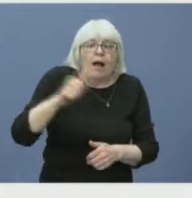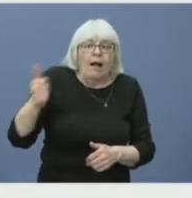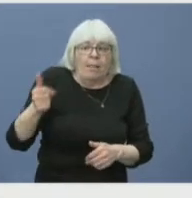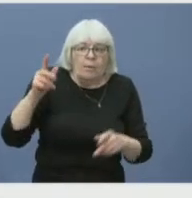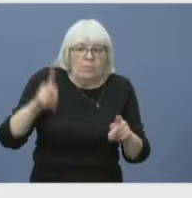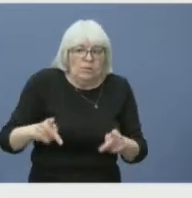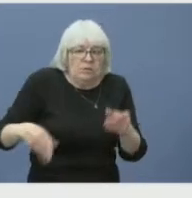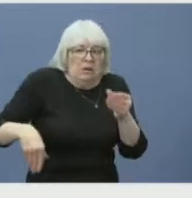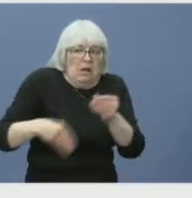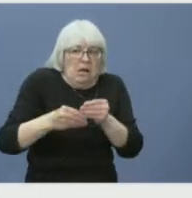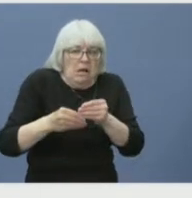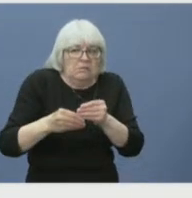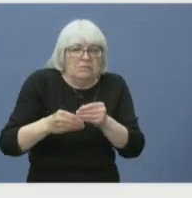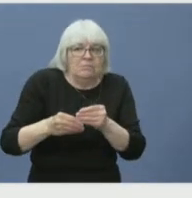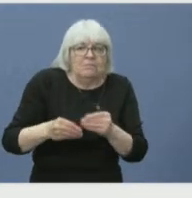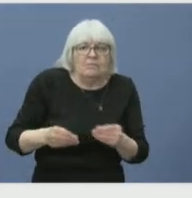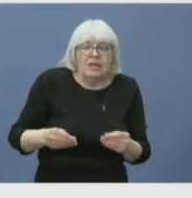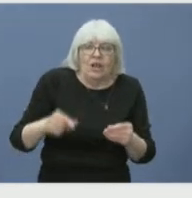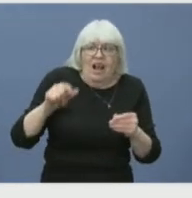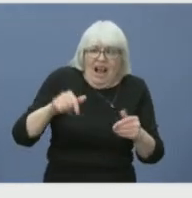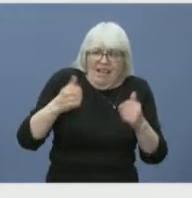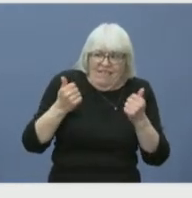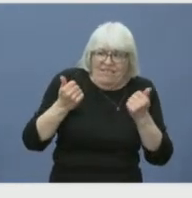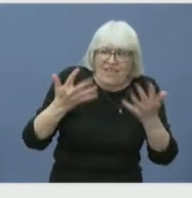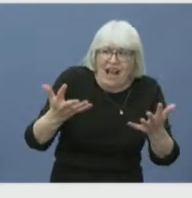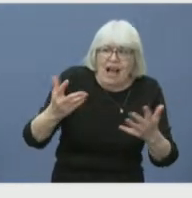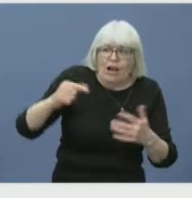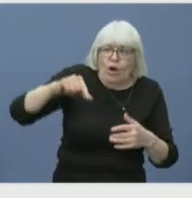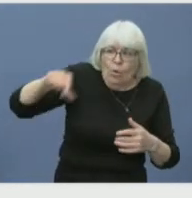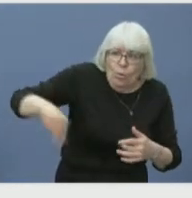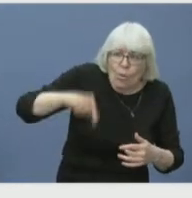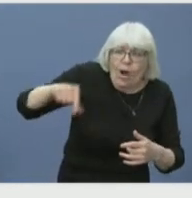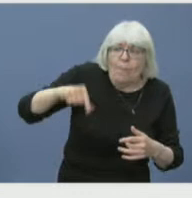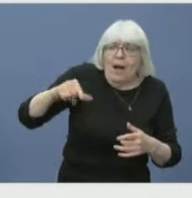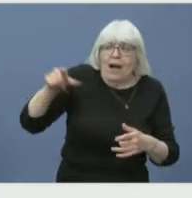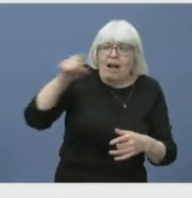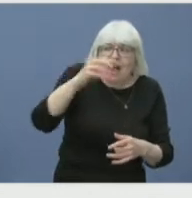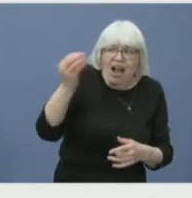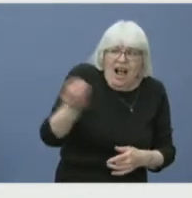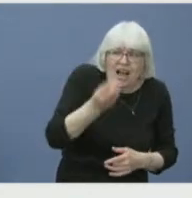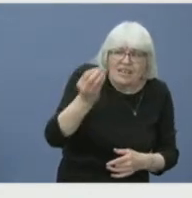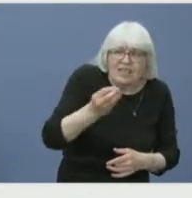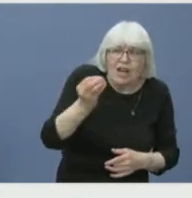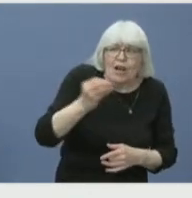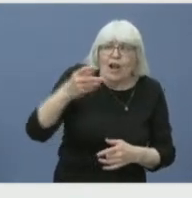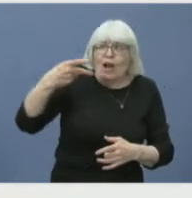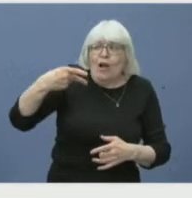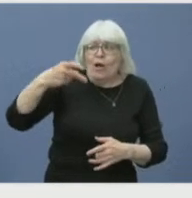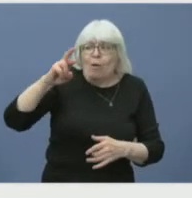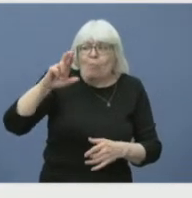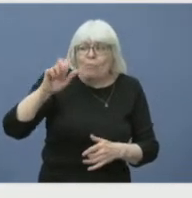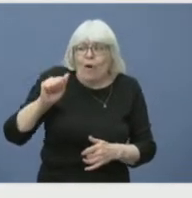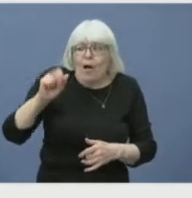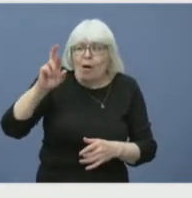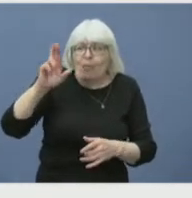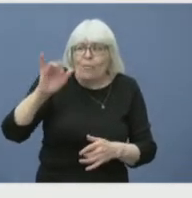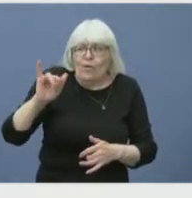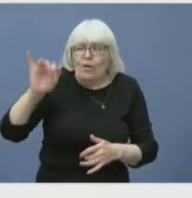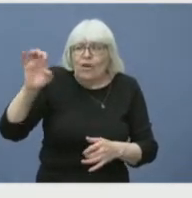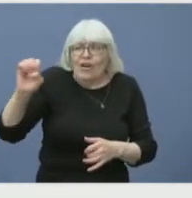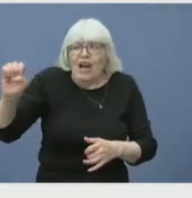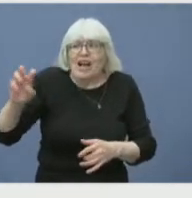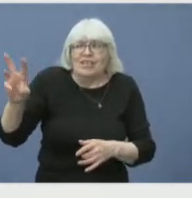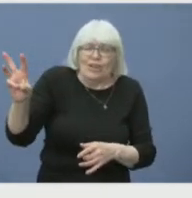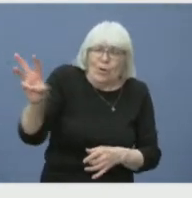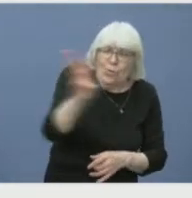large wildfires in Quebec, Ontario, through the prairies and through the Western provinces and up in the Northwest Territory. So it's a very,